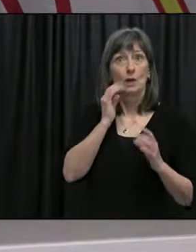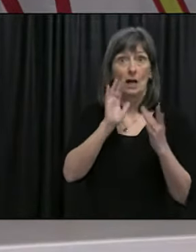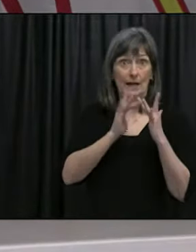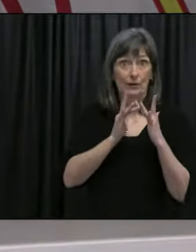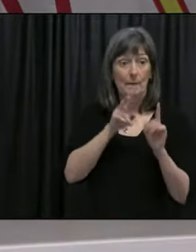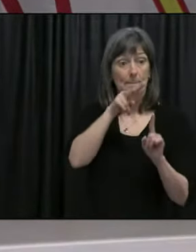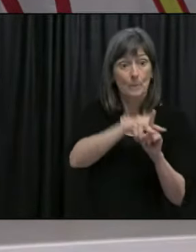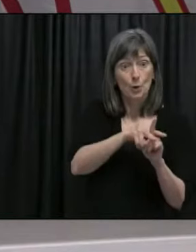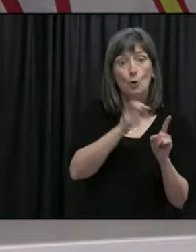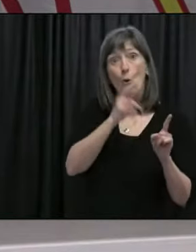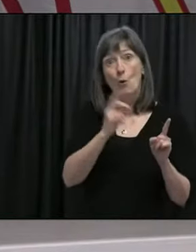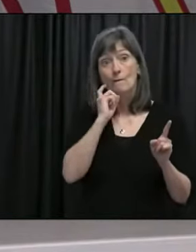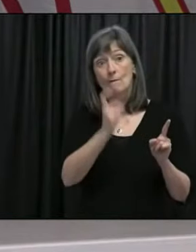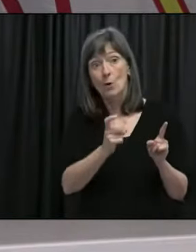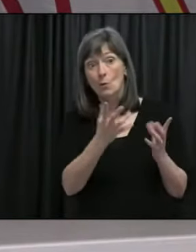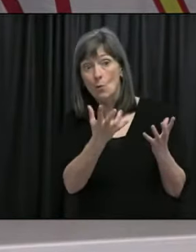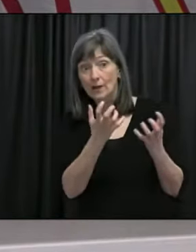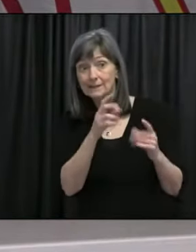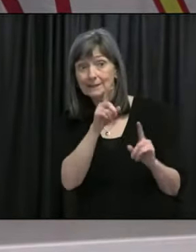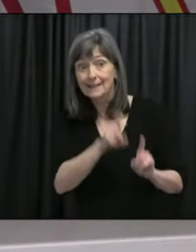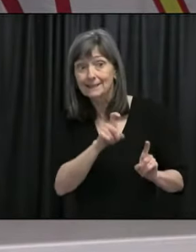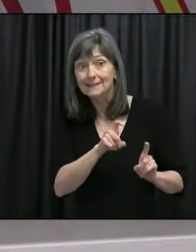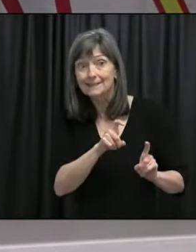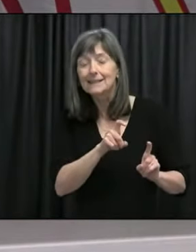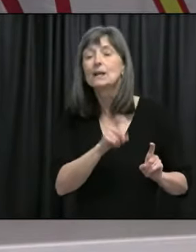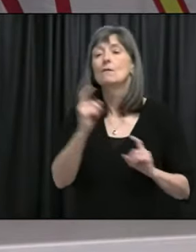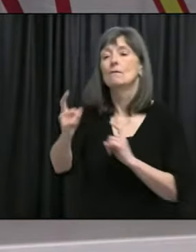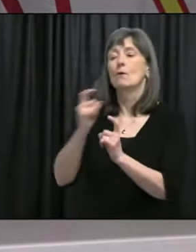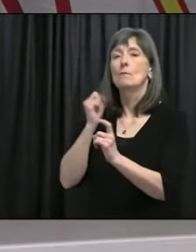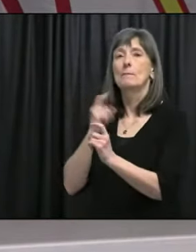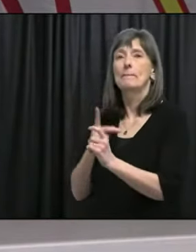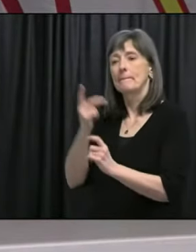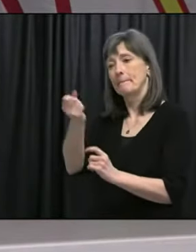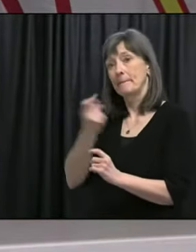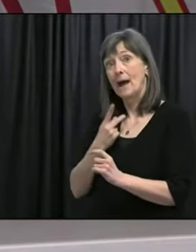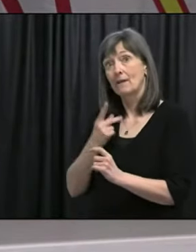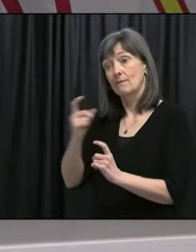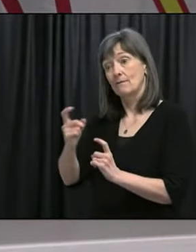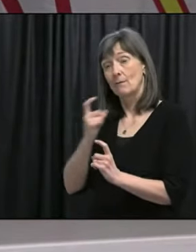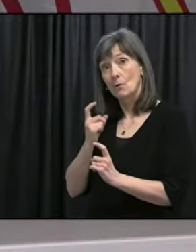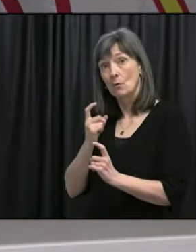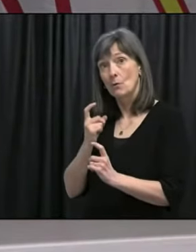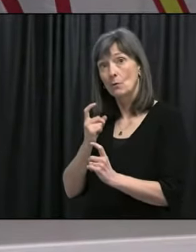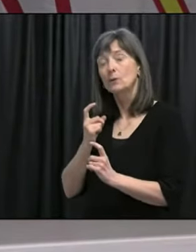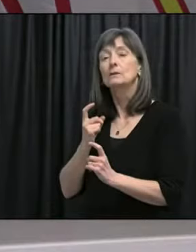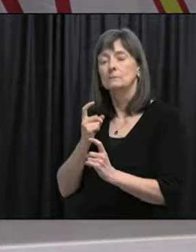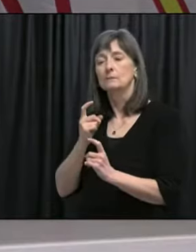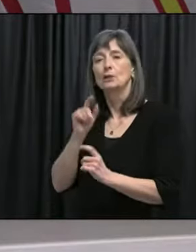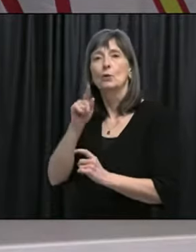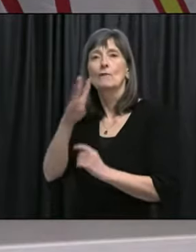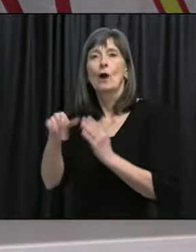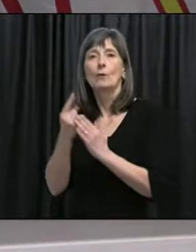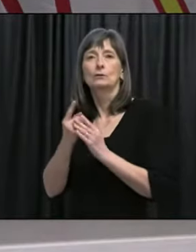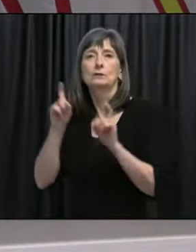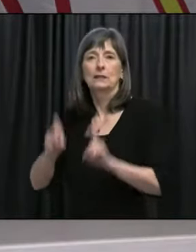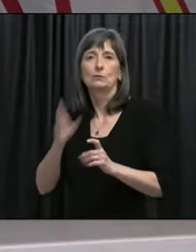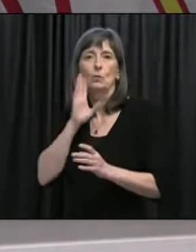go online or call for a test, uh, till you get a call back for your appointment or till you get your, uh, testing done. Sorry.